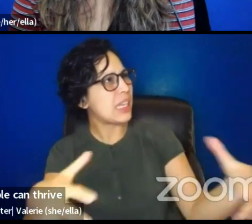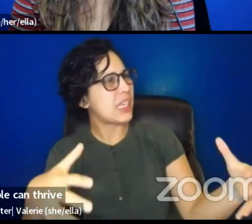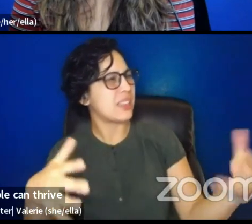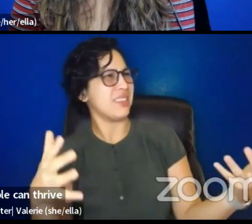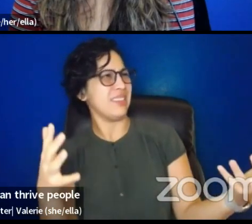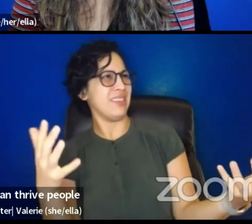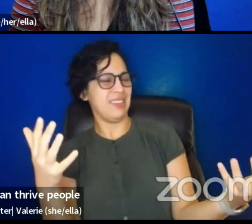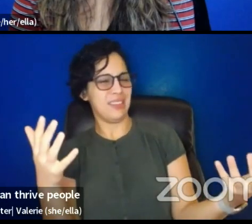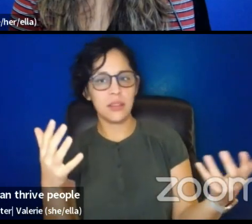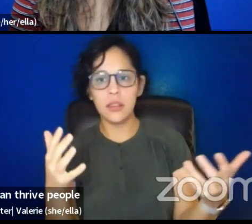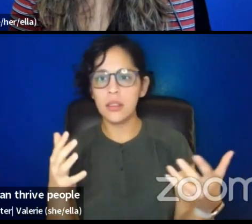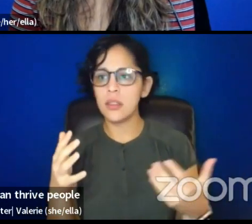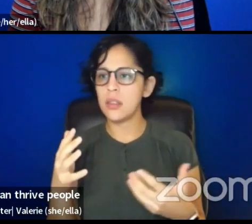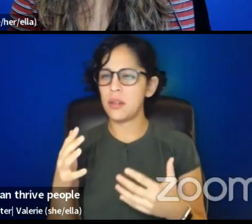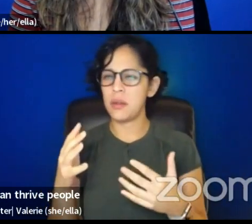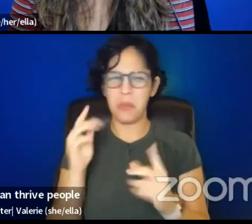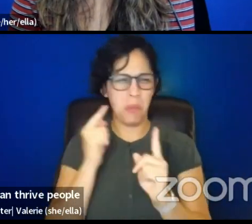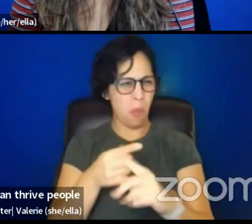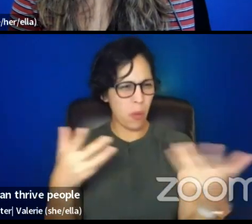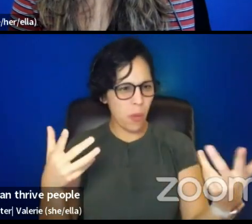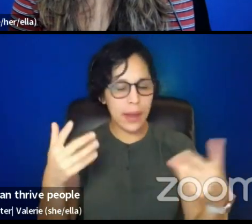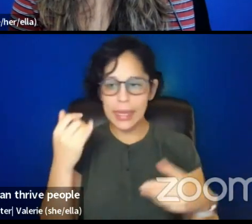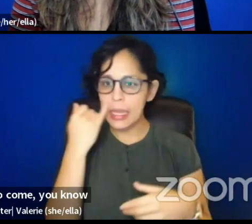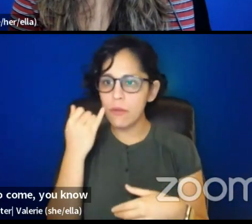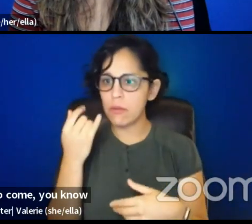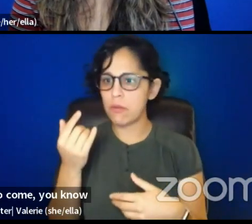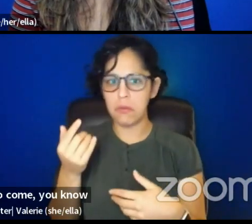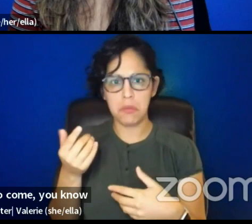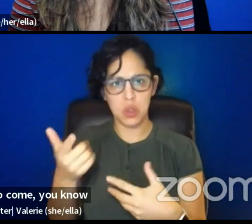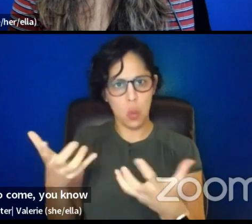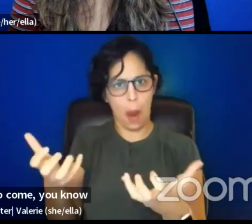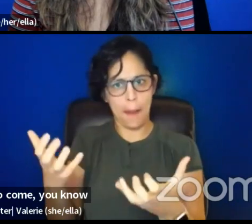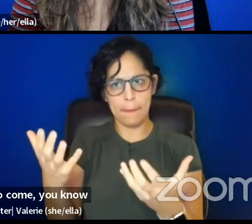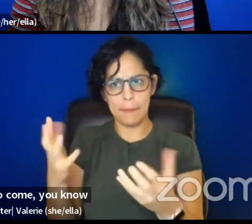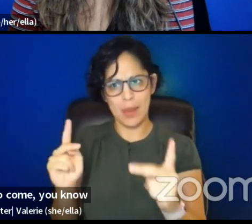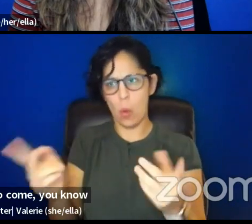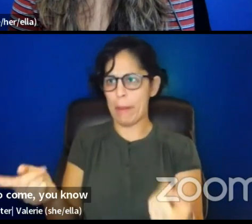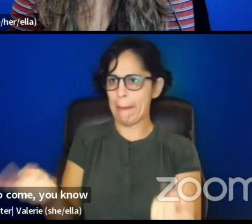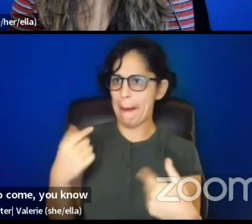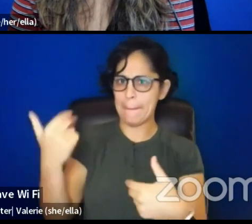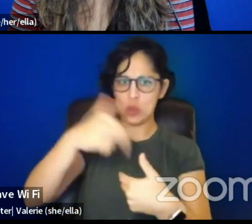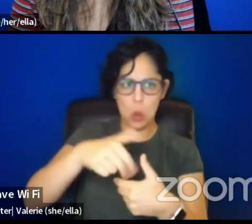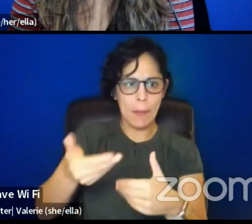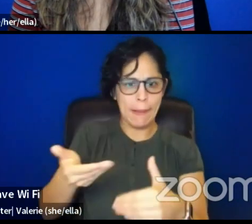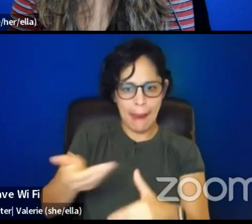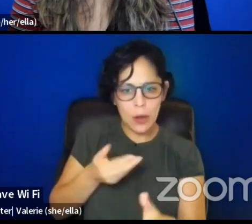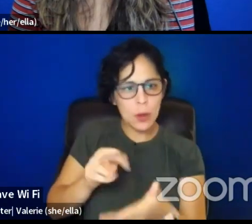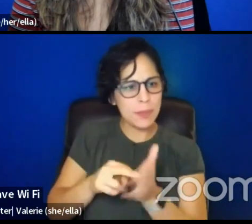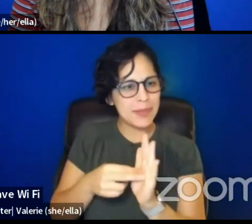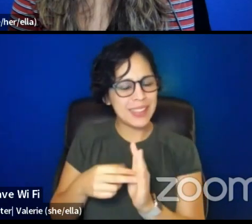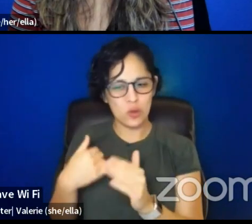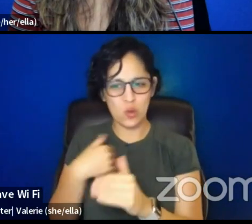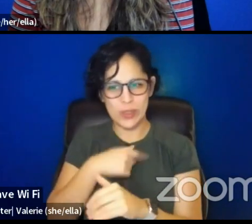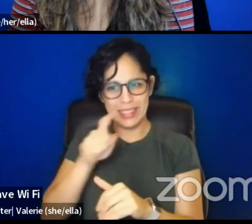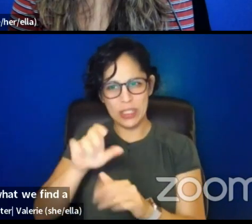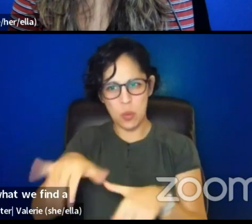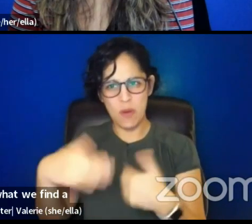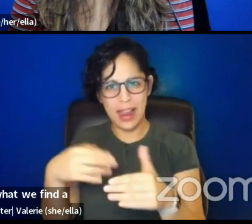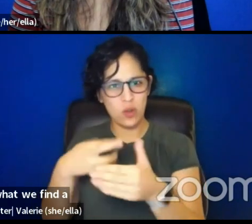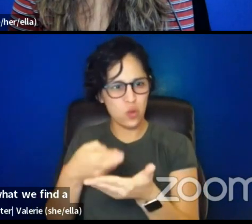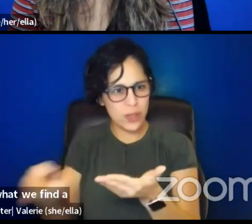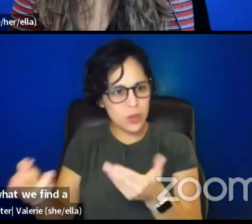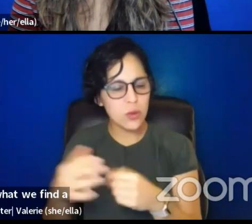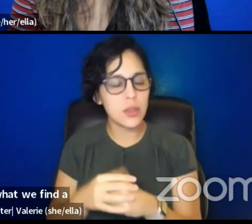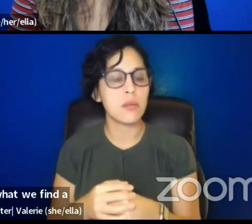So if you want people to come, you know, it's, and this is the thing too, of where we find a problematic theater and suddenly we have